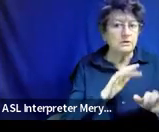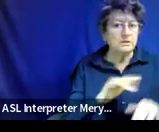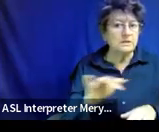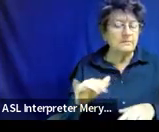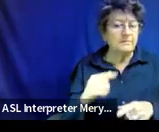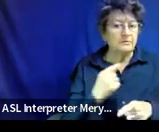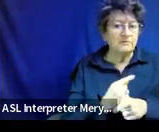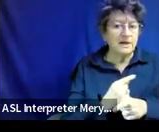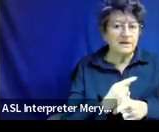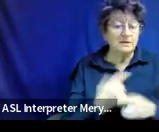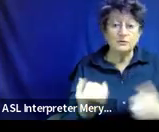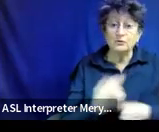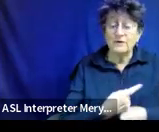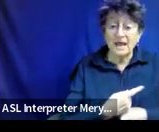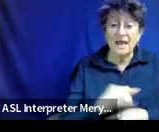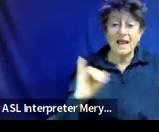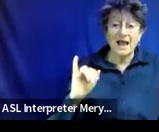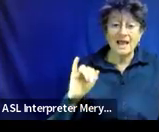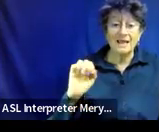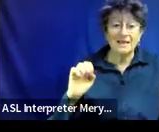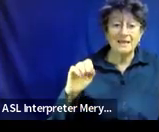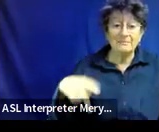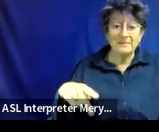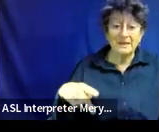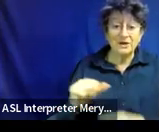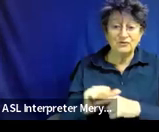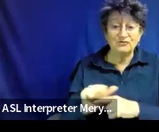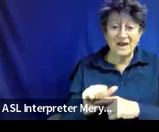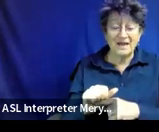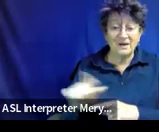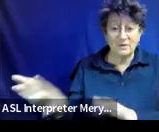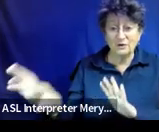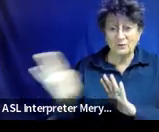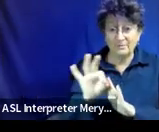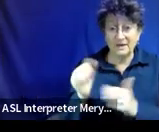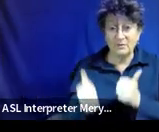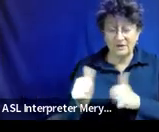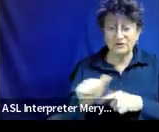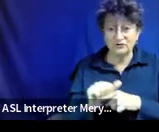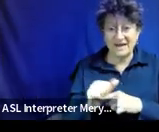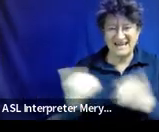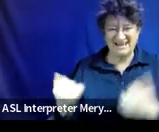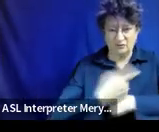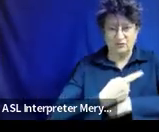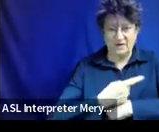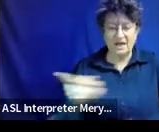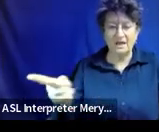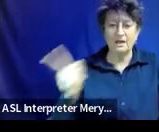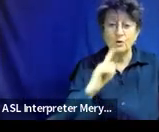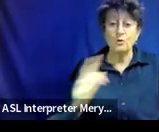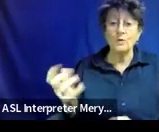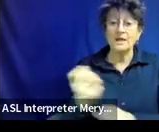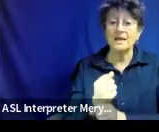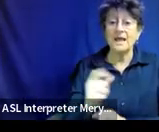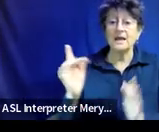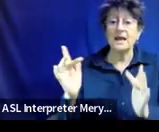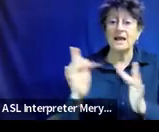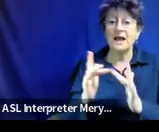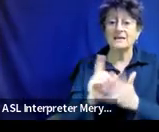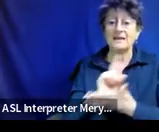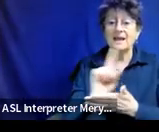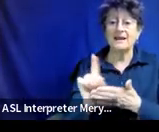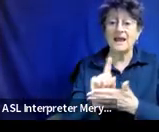today is an IEP training. It should be right at the top of the list when you select the trainings. And you will get a contact hour for attending today.